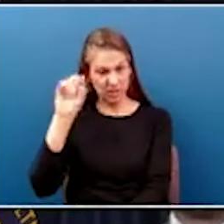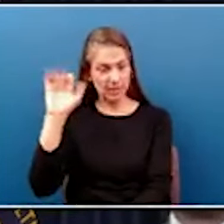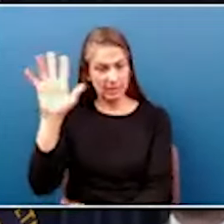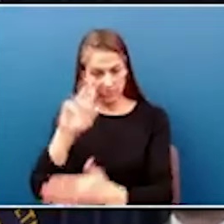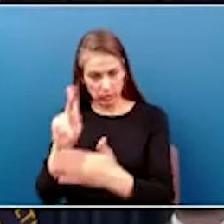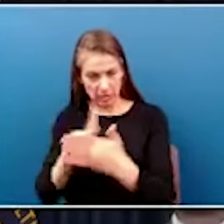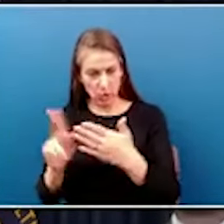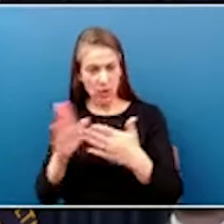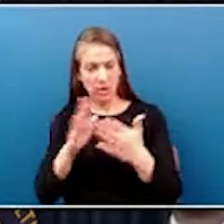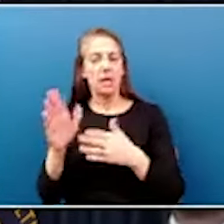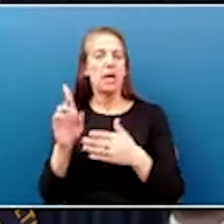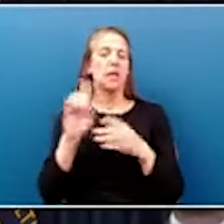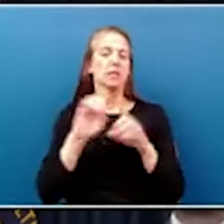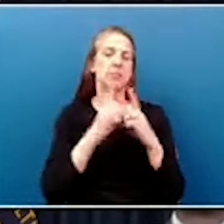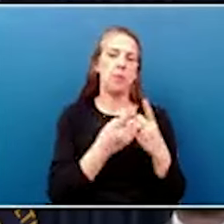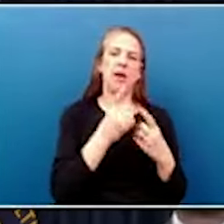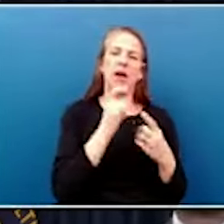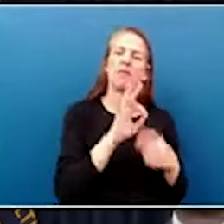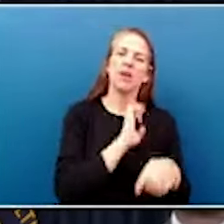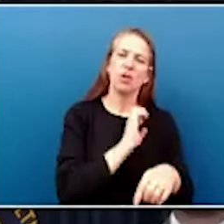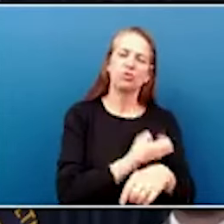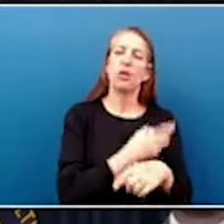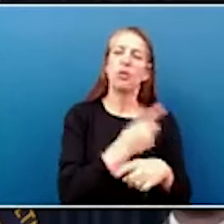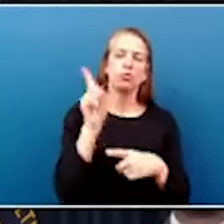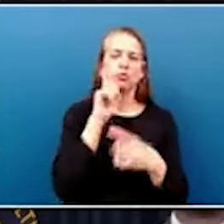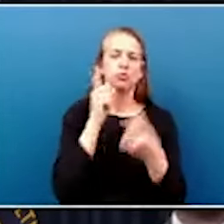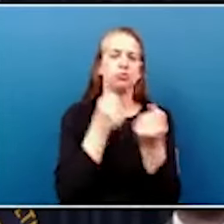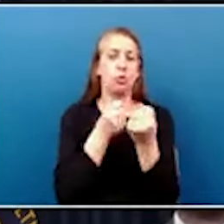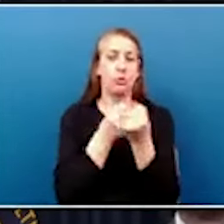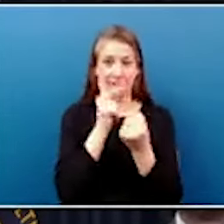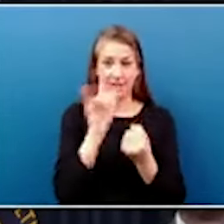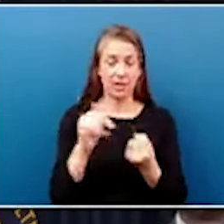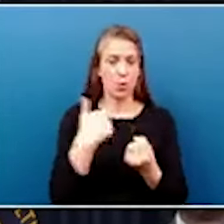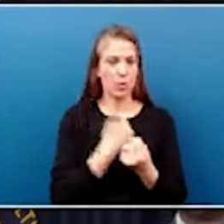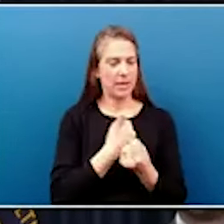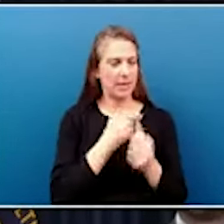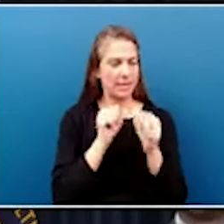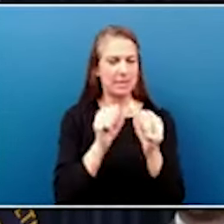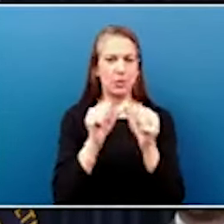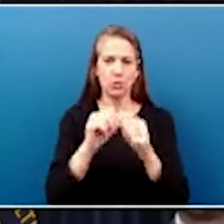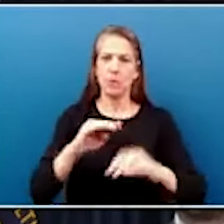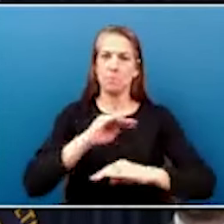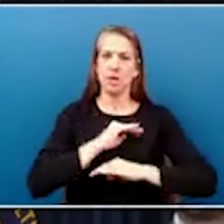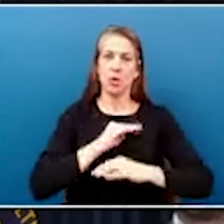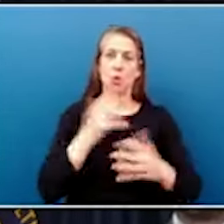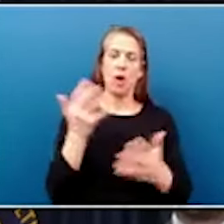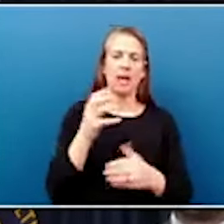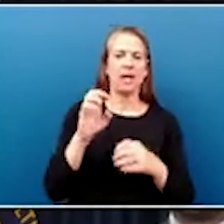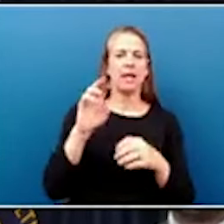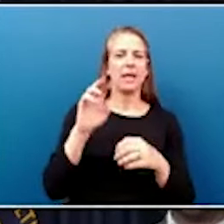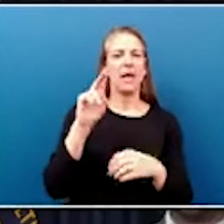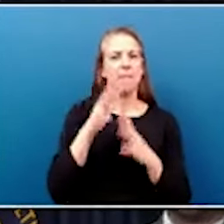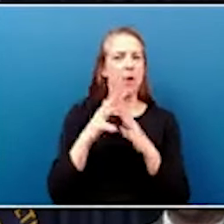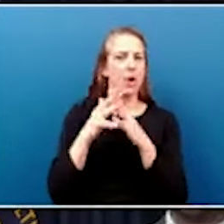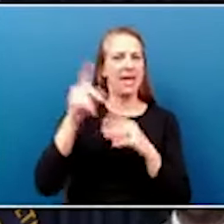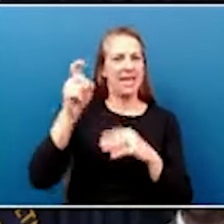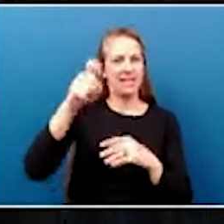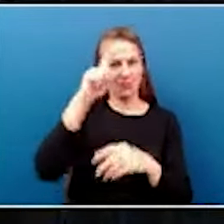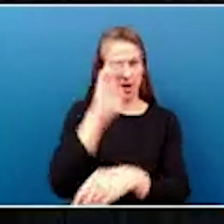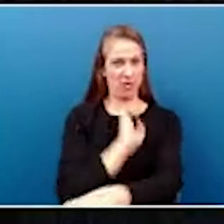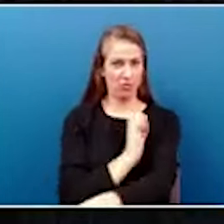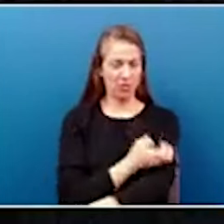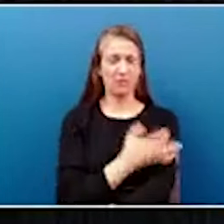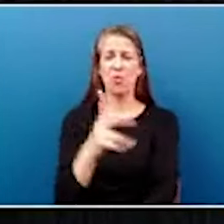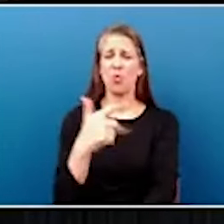of Energy for supporting Kentucky as we continue to meet America's energy needs. We are so proud to support a $1